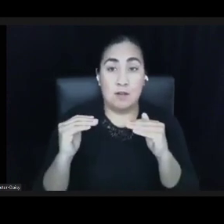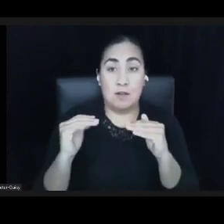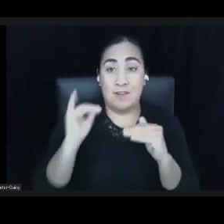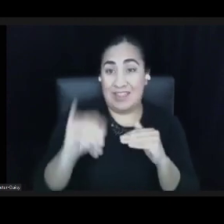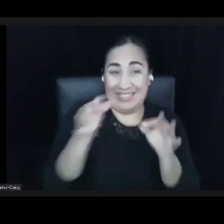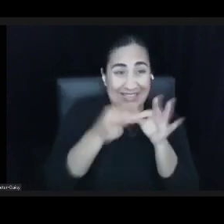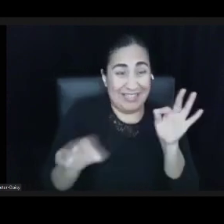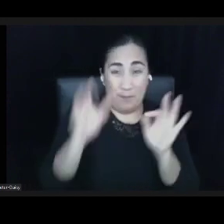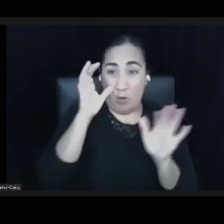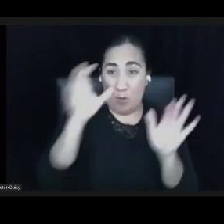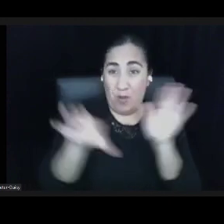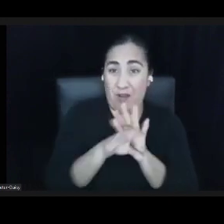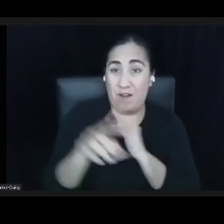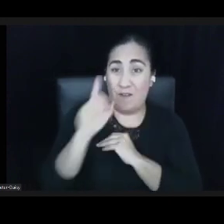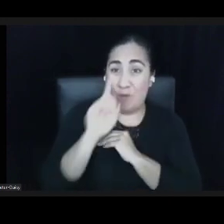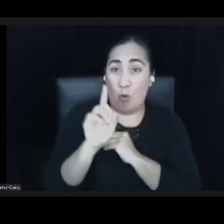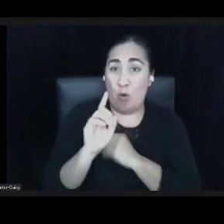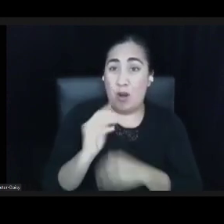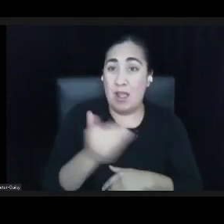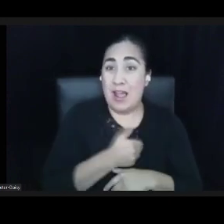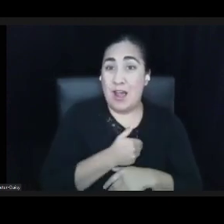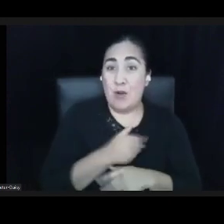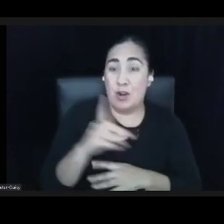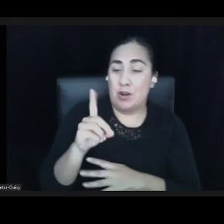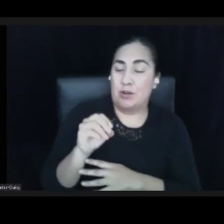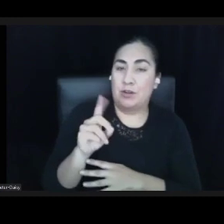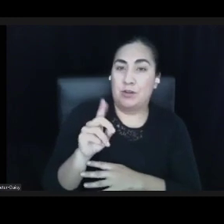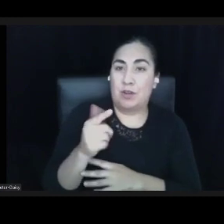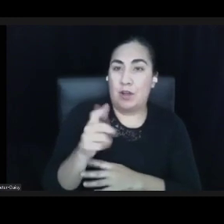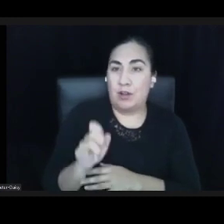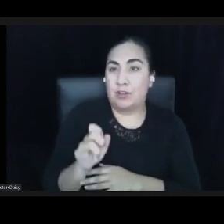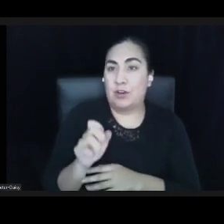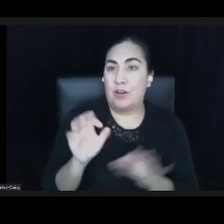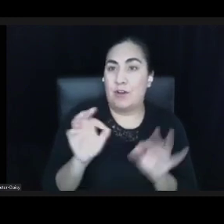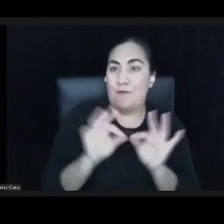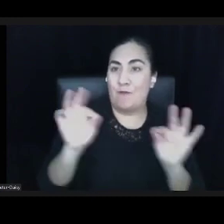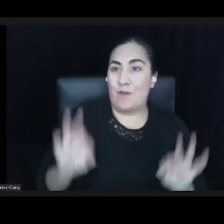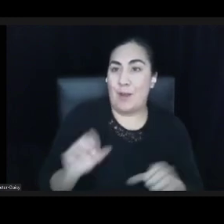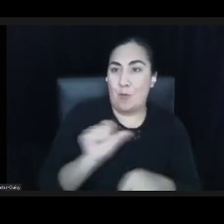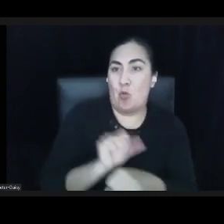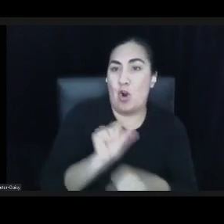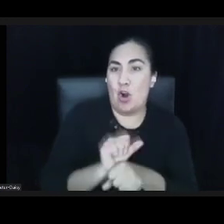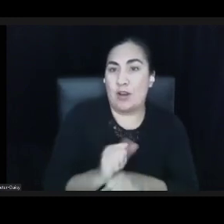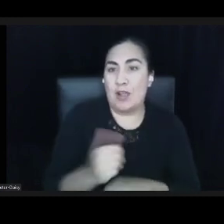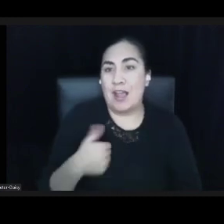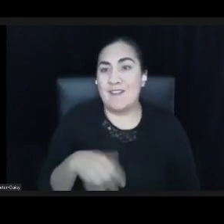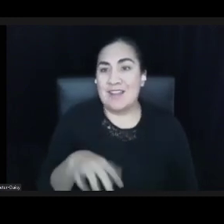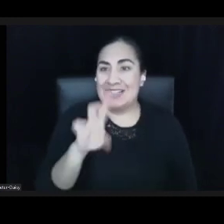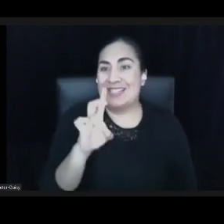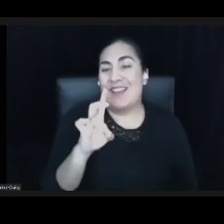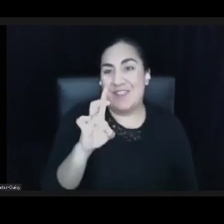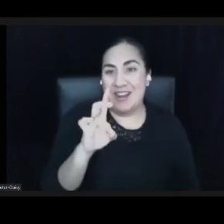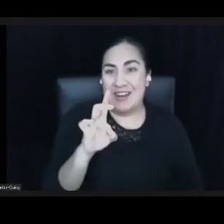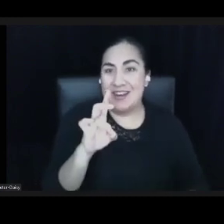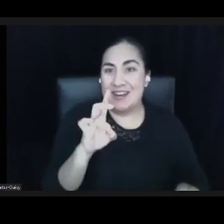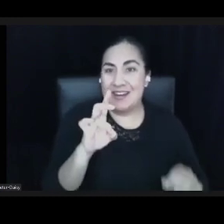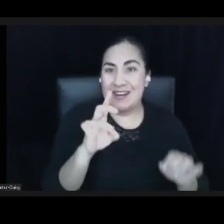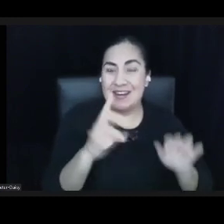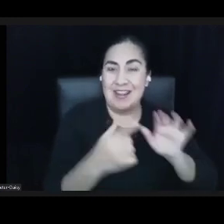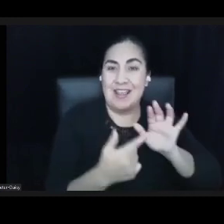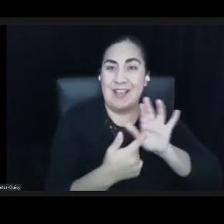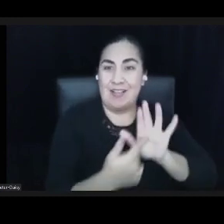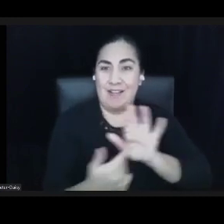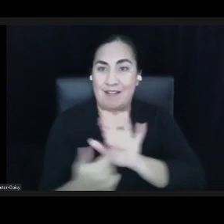and supports a much more detailed rubric with these seven lenses that we are using to help